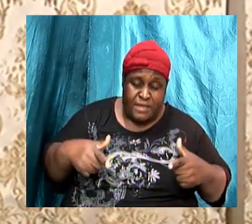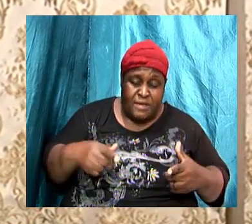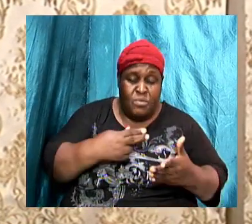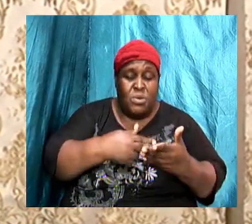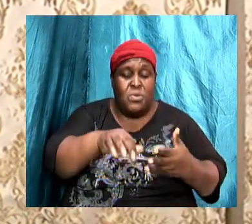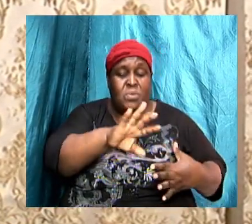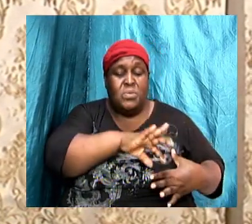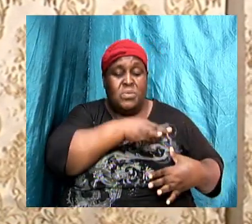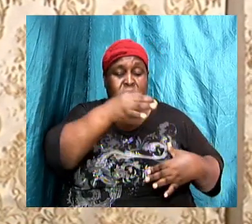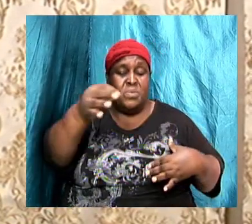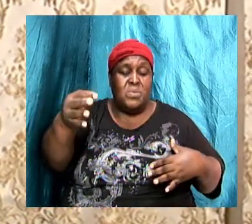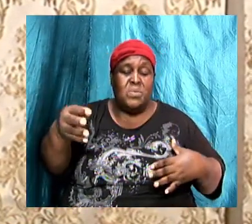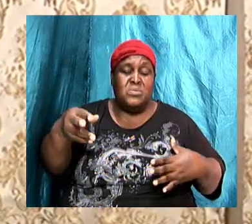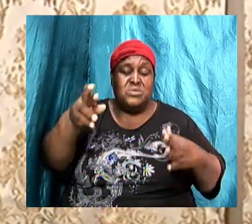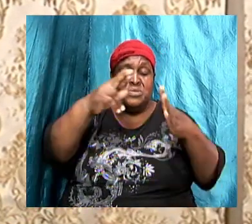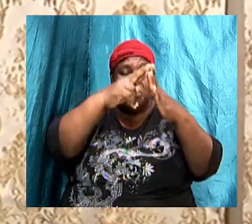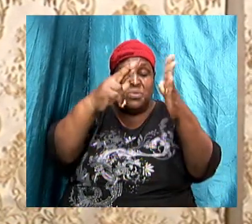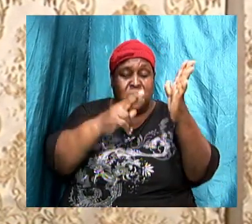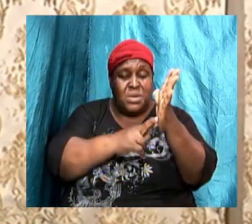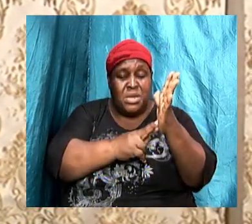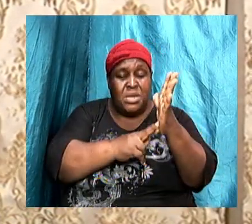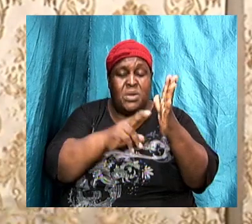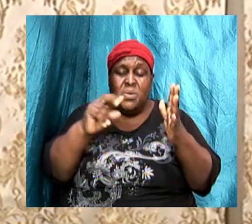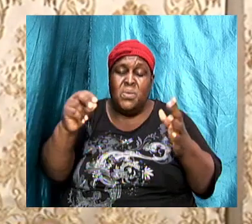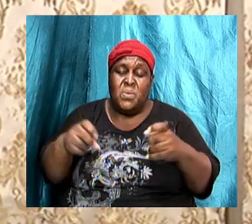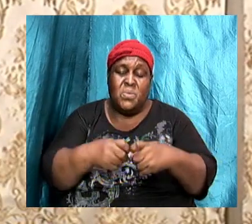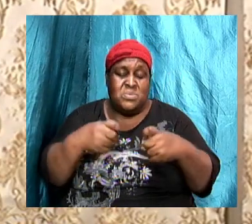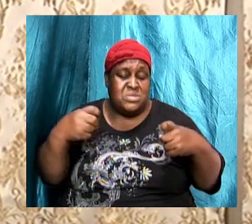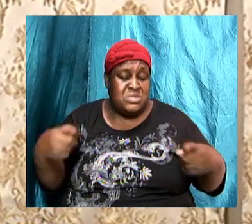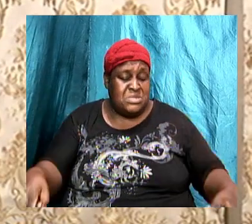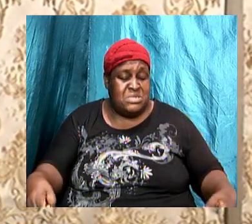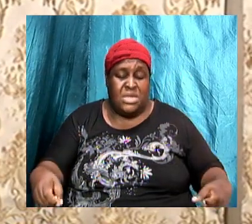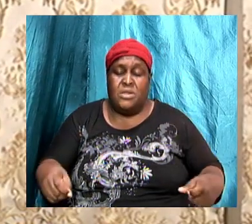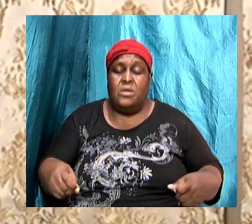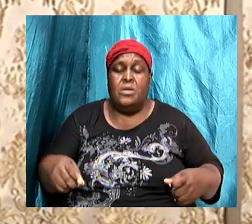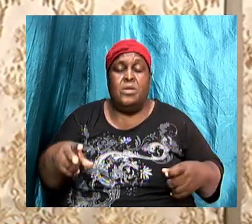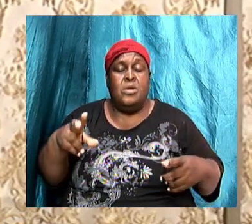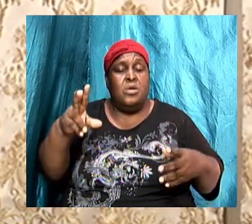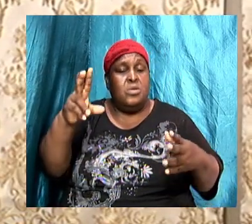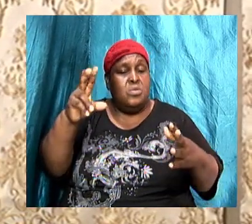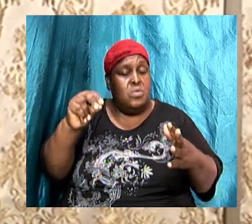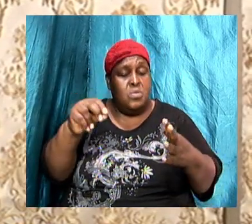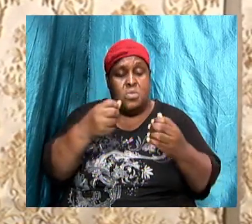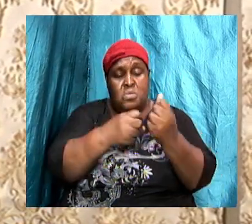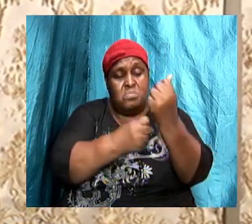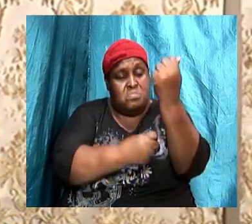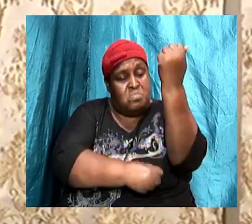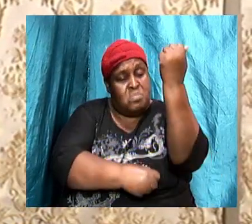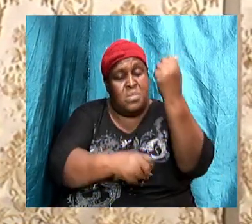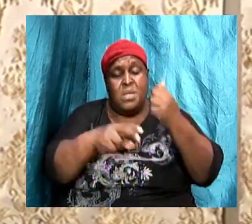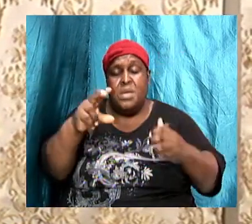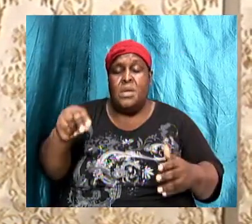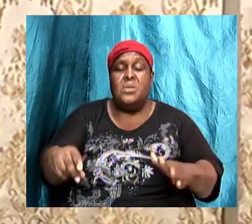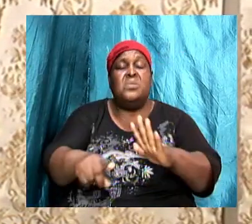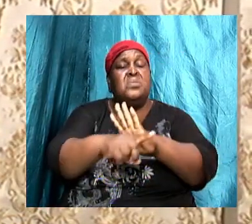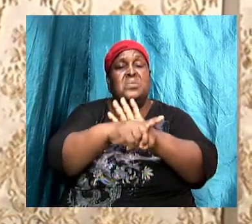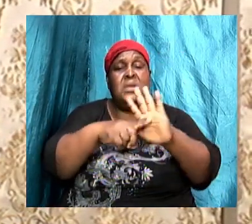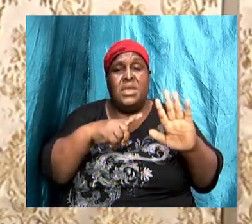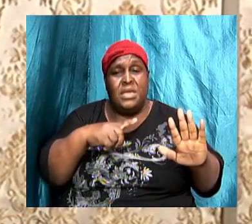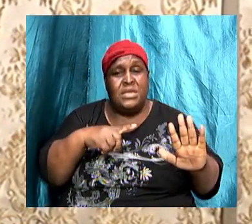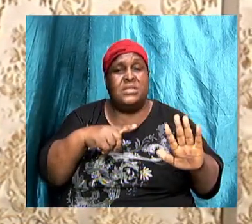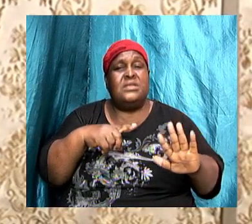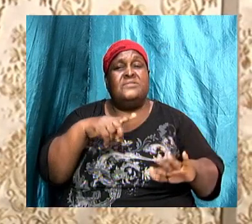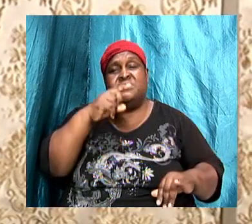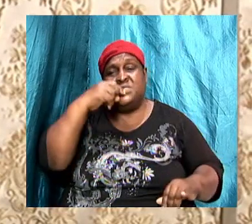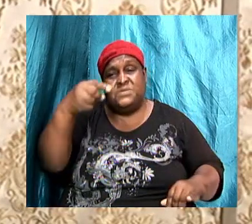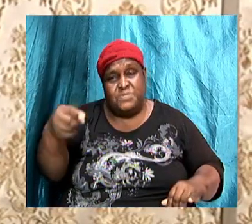the extent that there was no sin and there was no falling away and there were no negative blowbacks hustle back we are all experiencing to